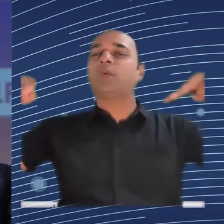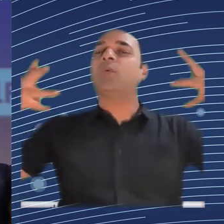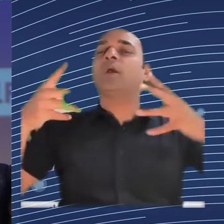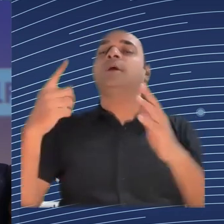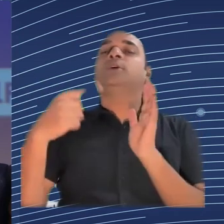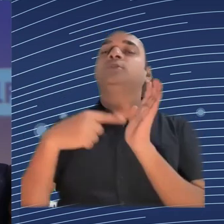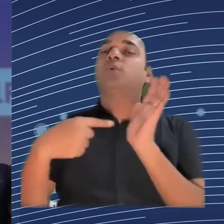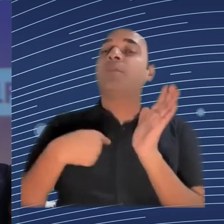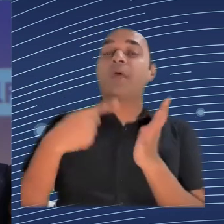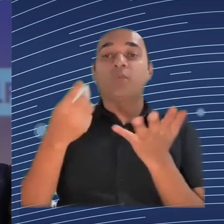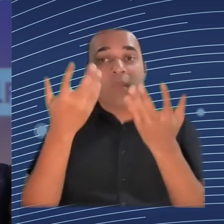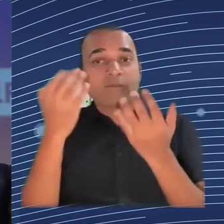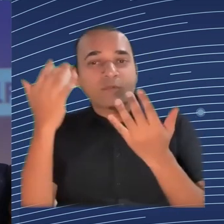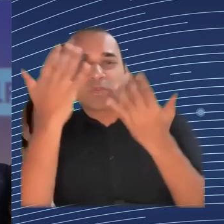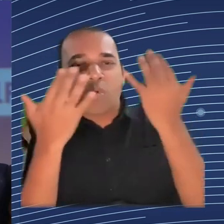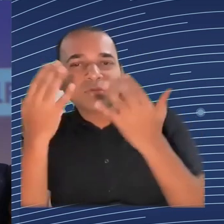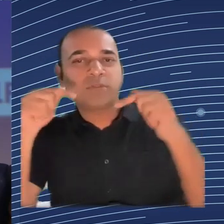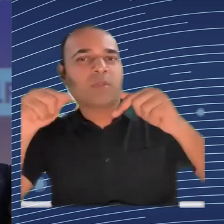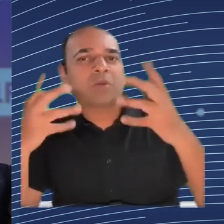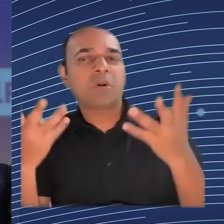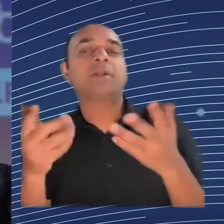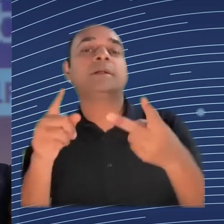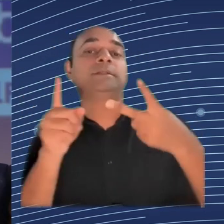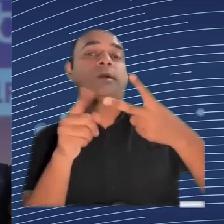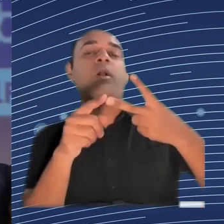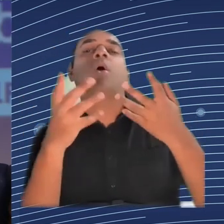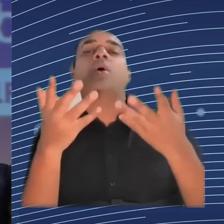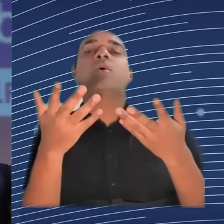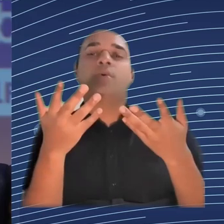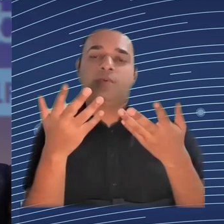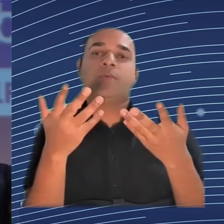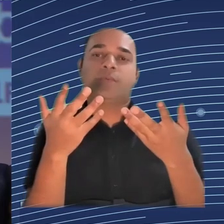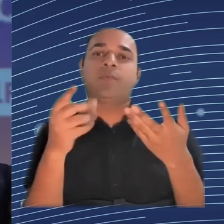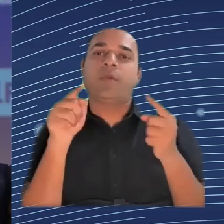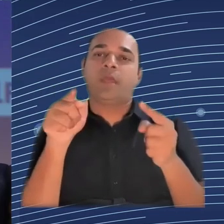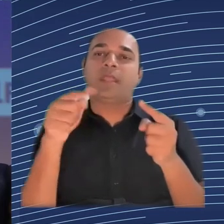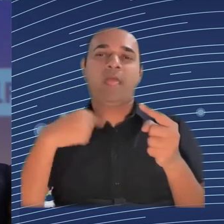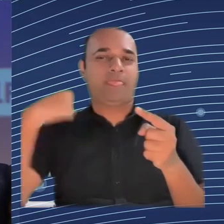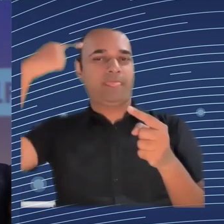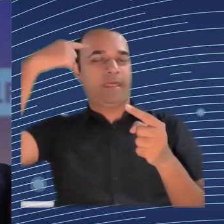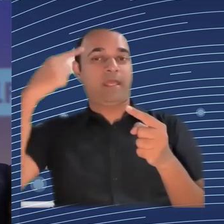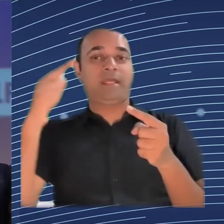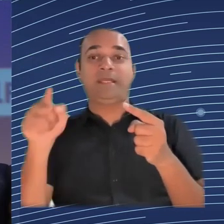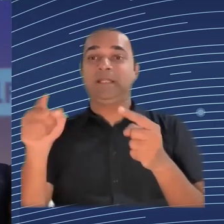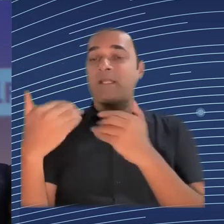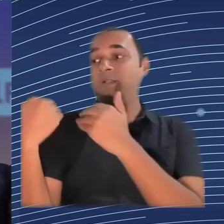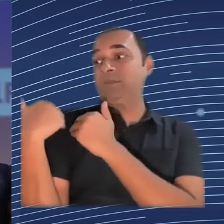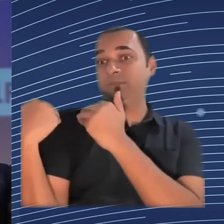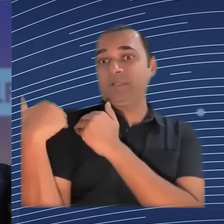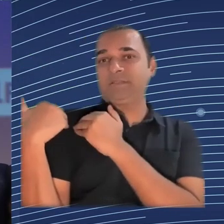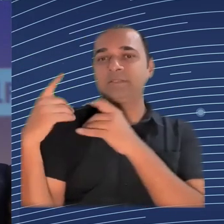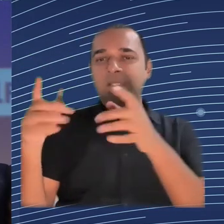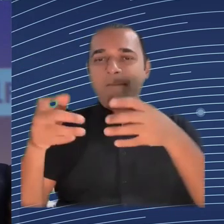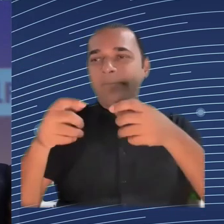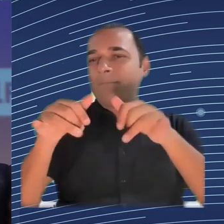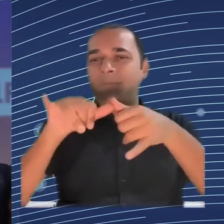principles on its website that they really care about fairness. Like fairness, super important. Suppose they say that, right? A lot of companies say